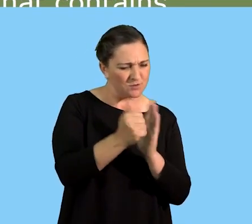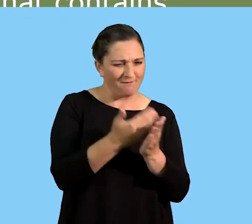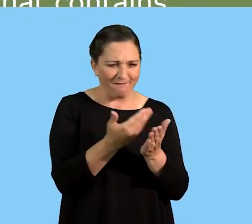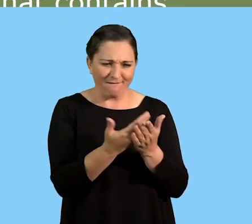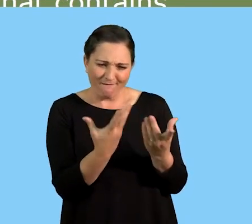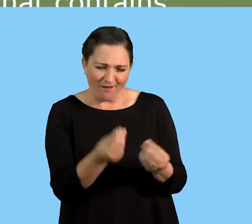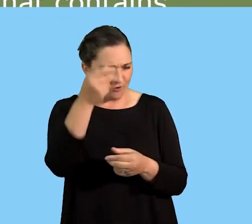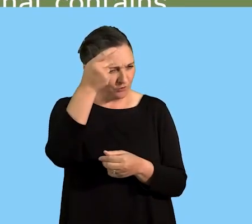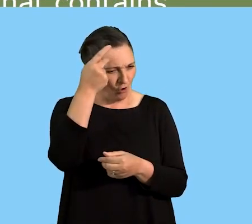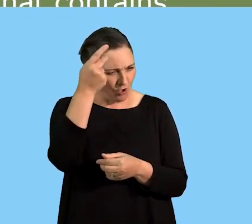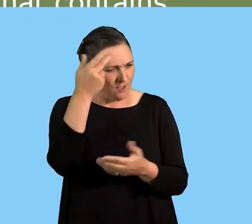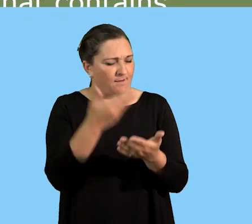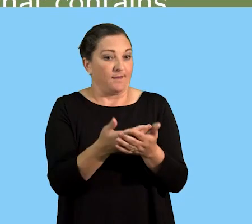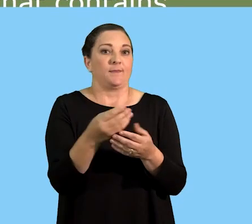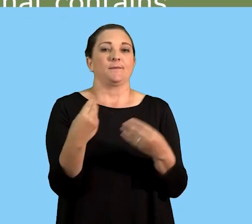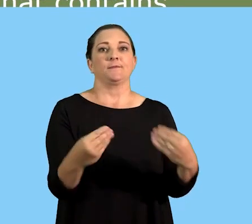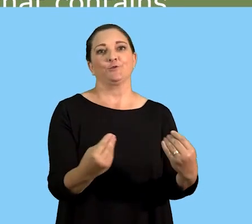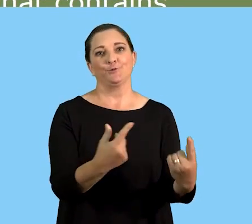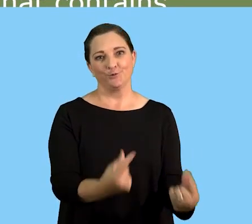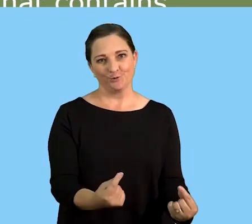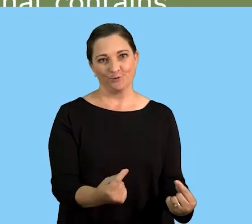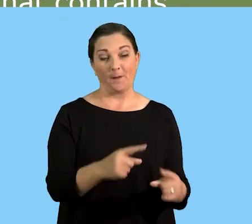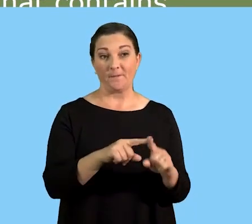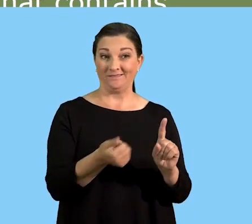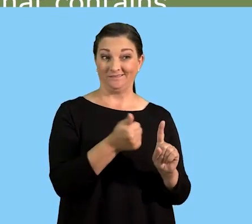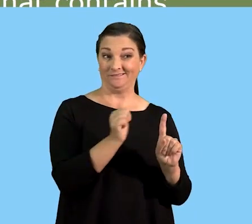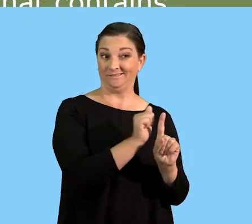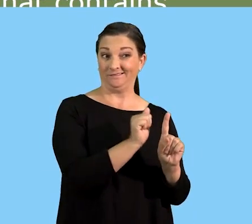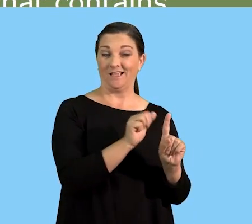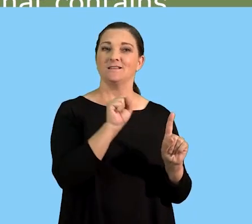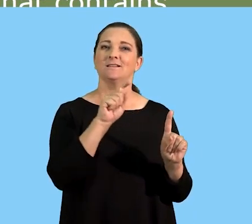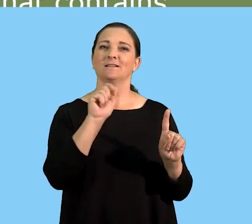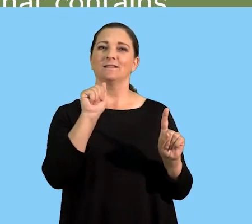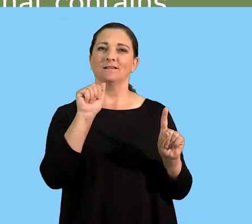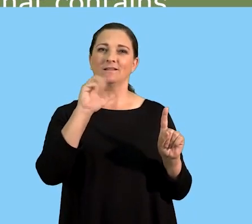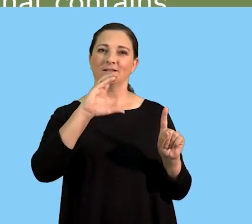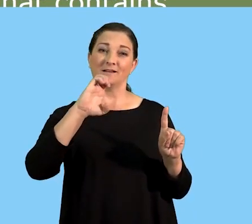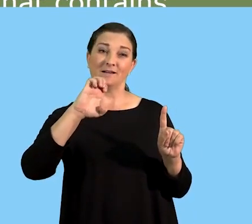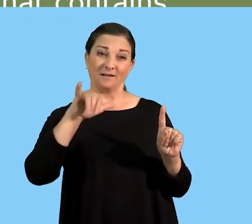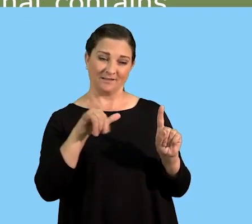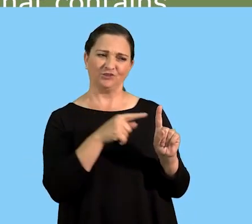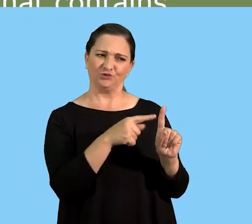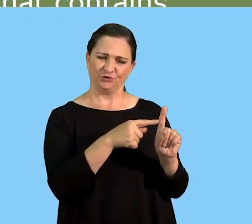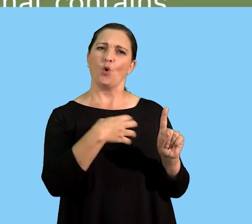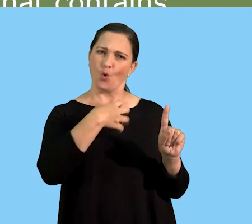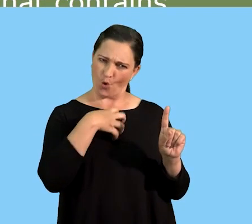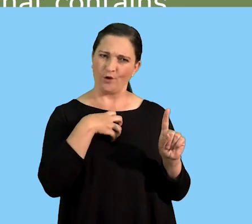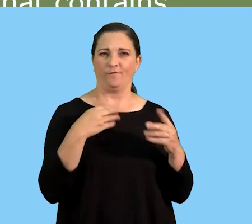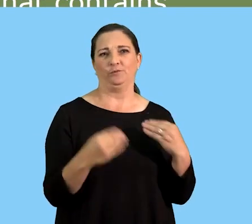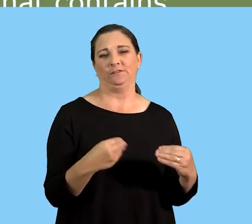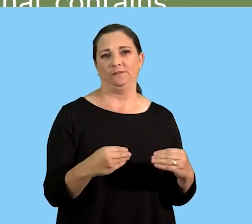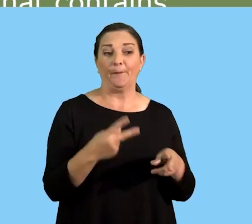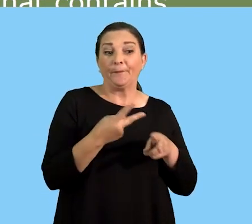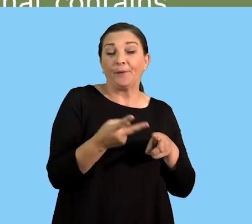and knowledge to join the business. Stacy, the owner of the business, prepared the job description